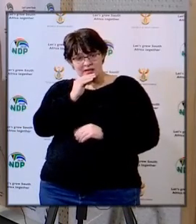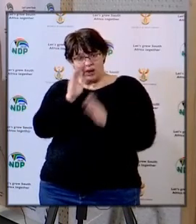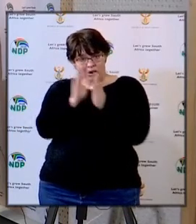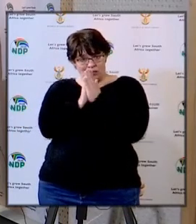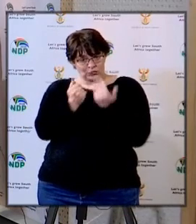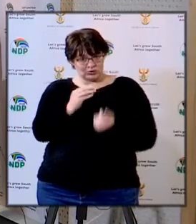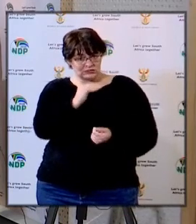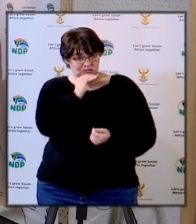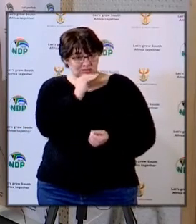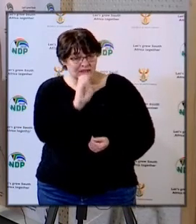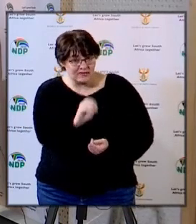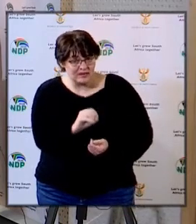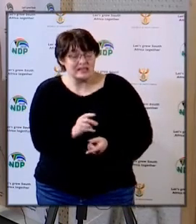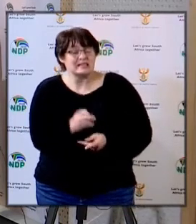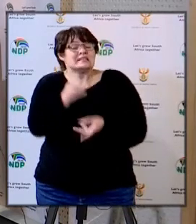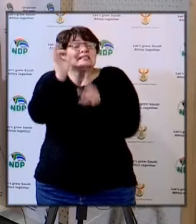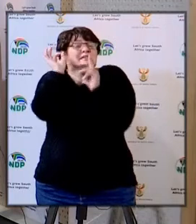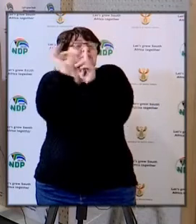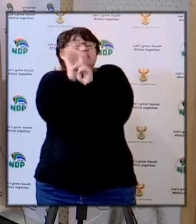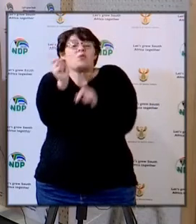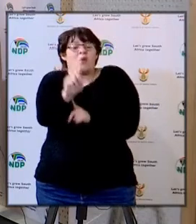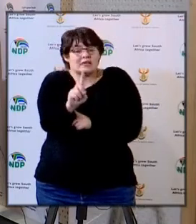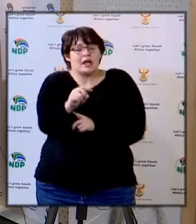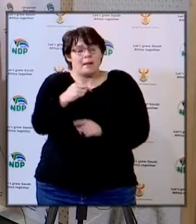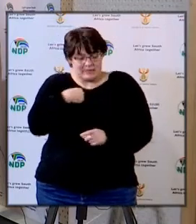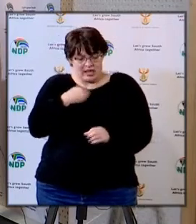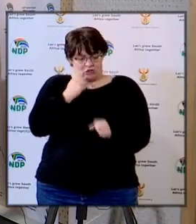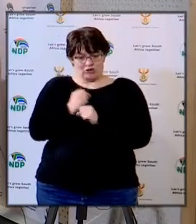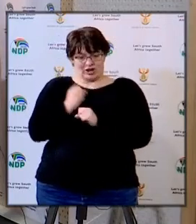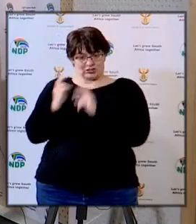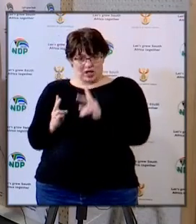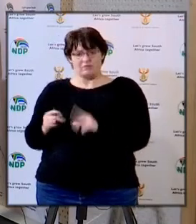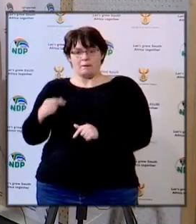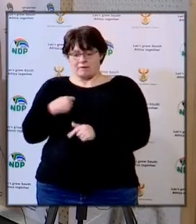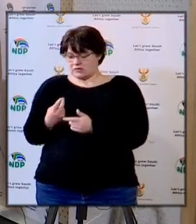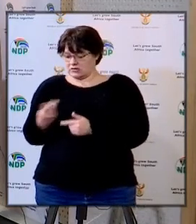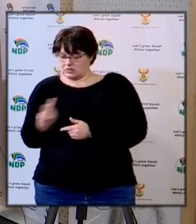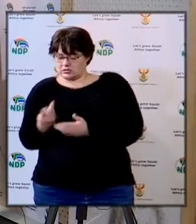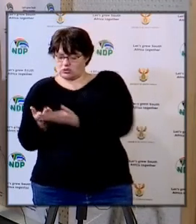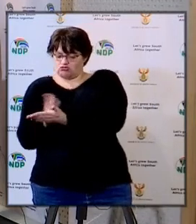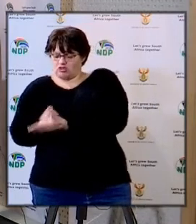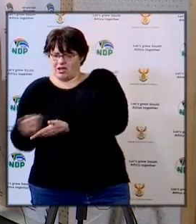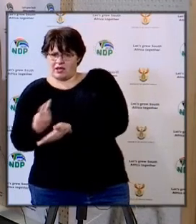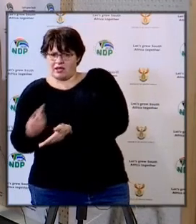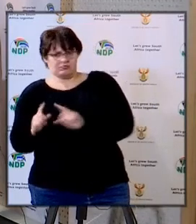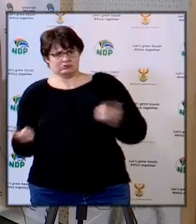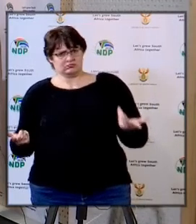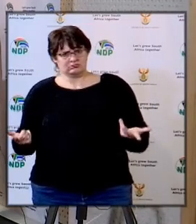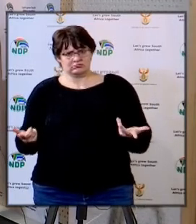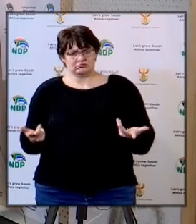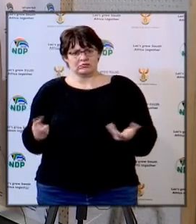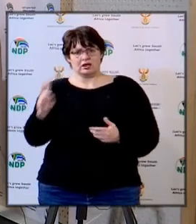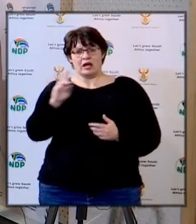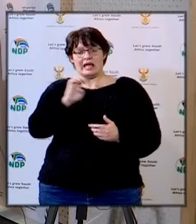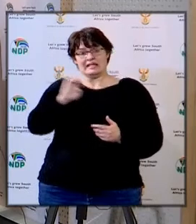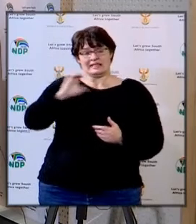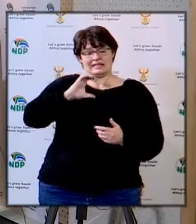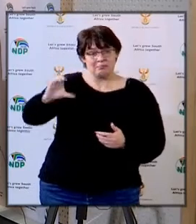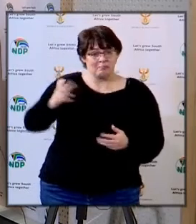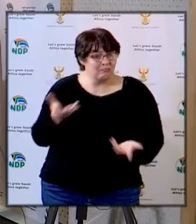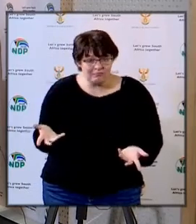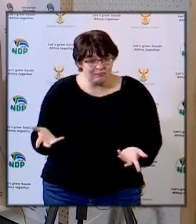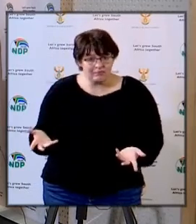sufficient textbooks particularly for grade 12 learners who share textbooks in free state and eastern cape for example